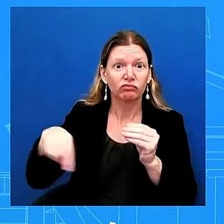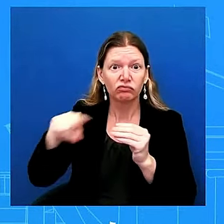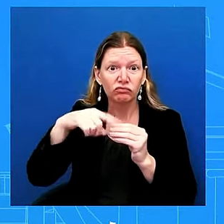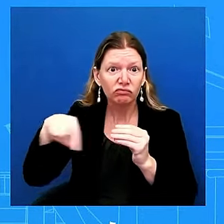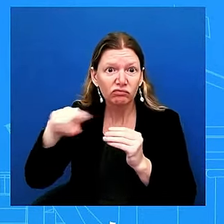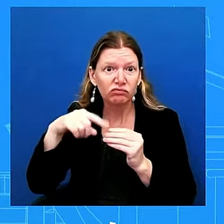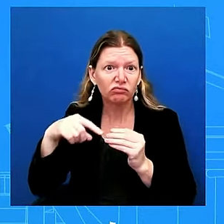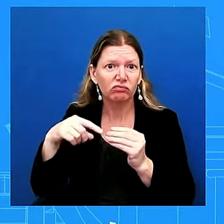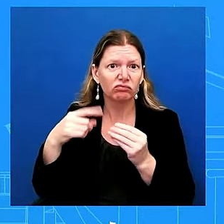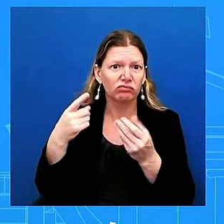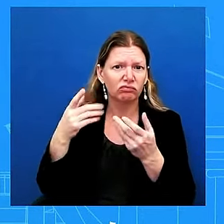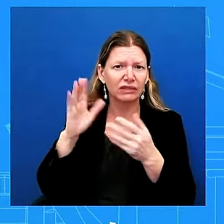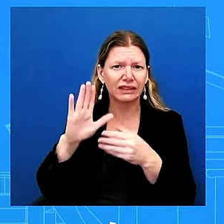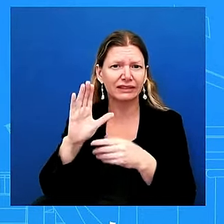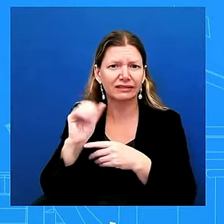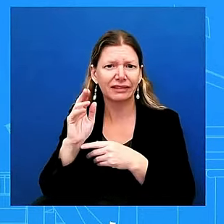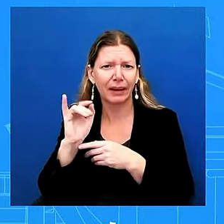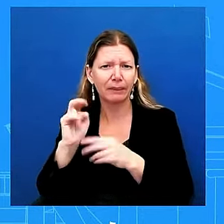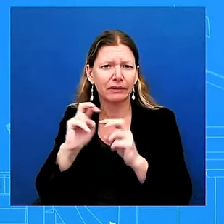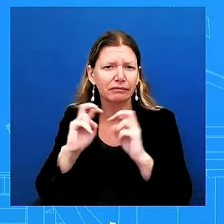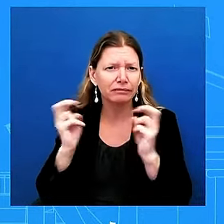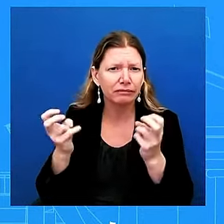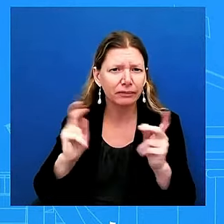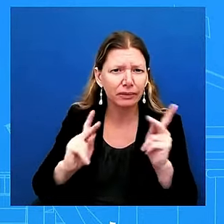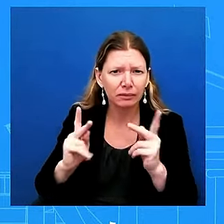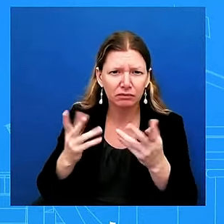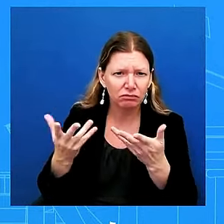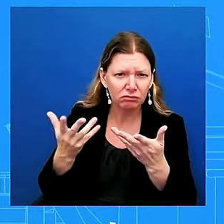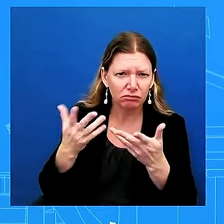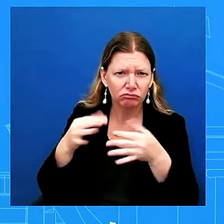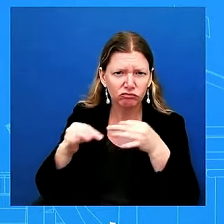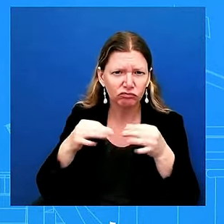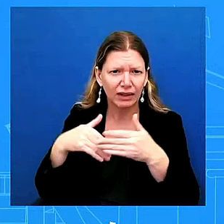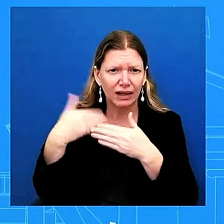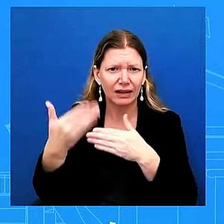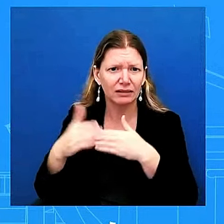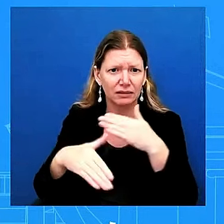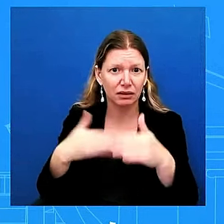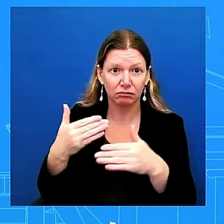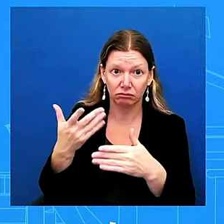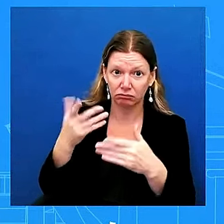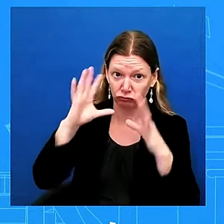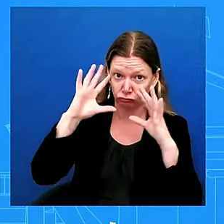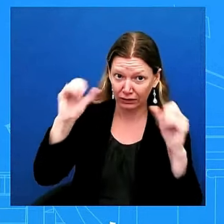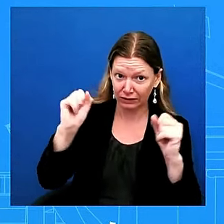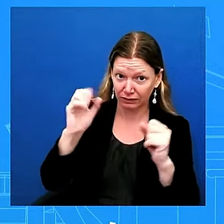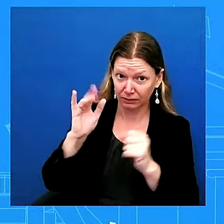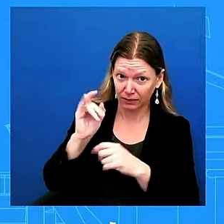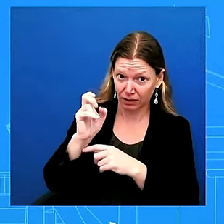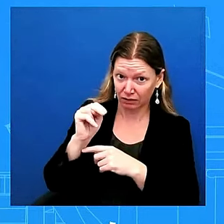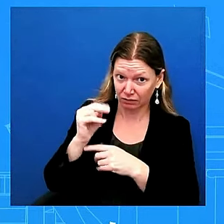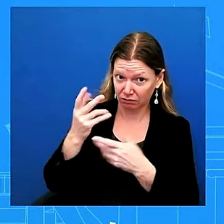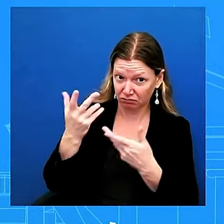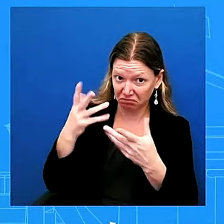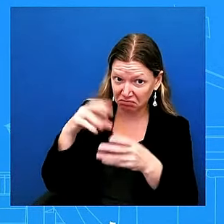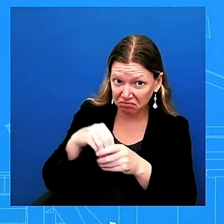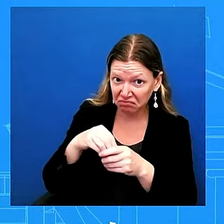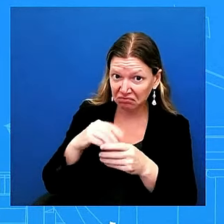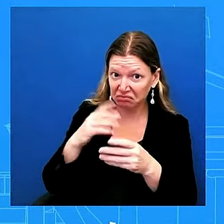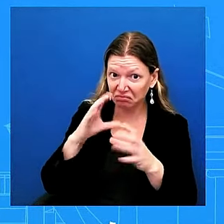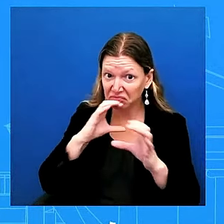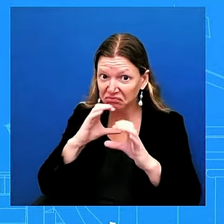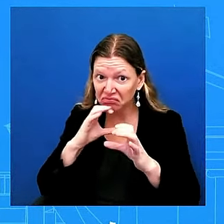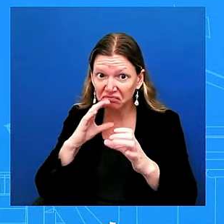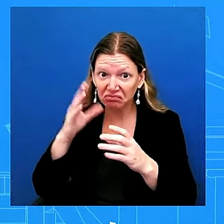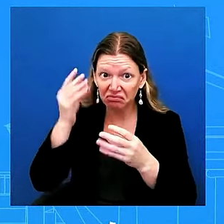hope they decide to do um look i'm not going to comment or get into hypotheticals about um